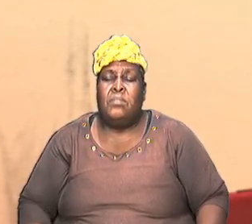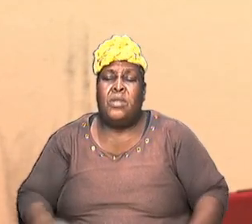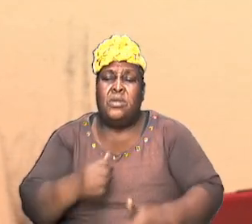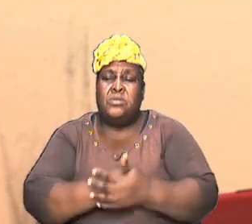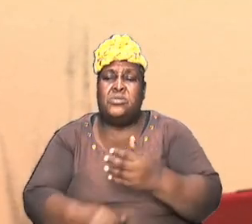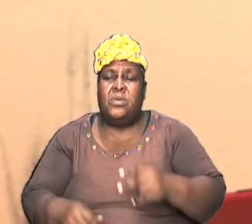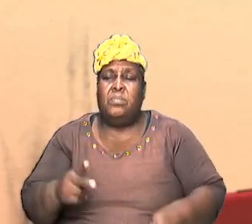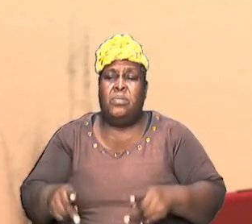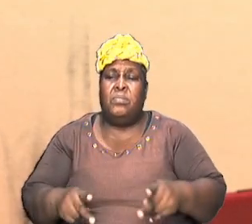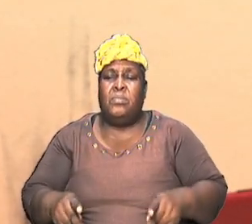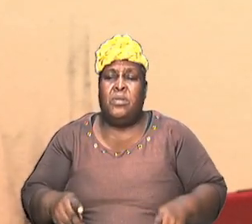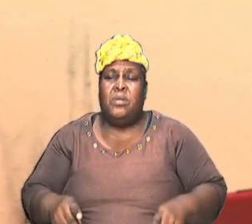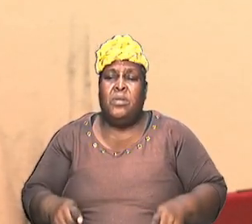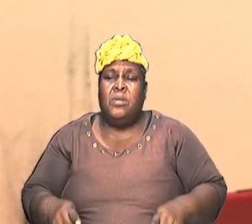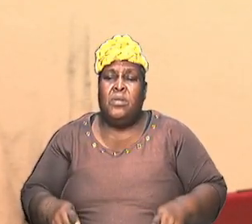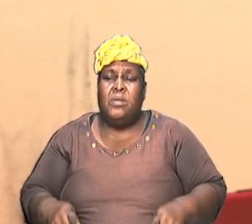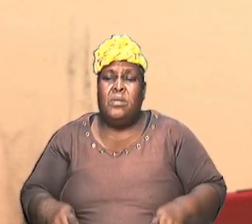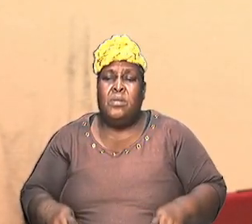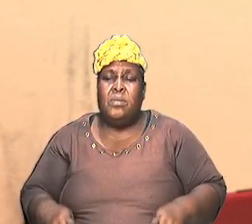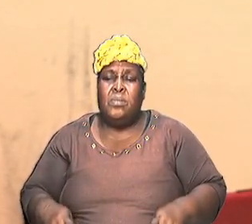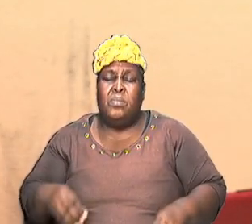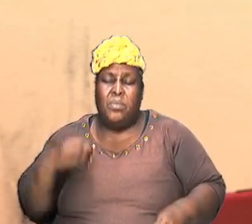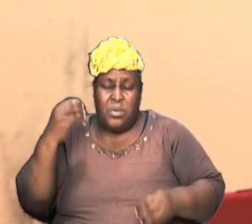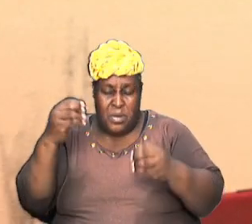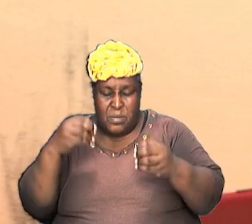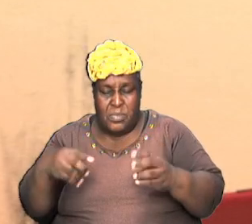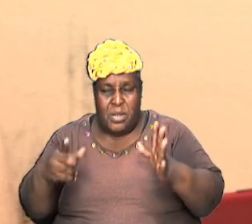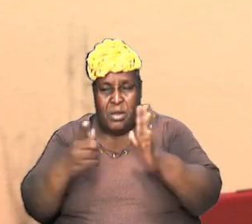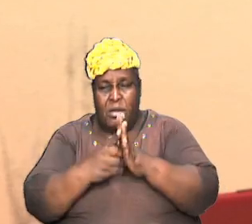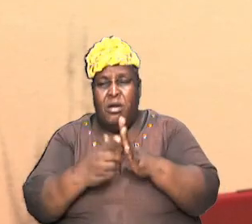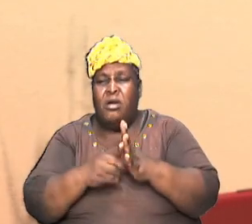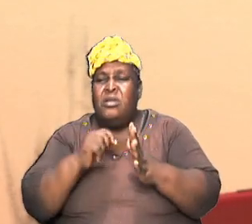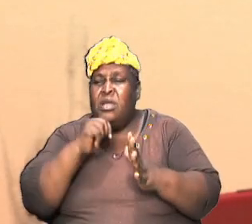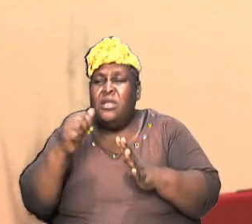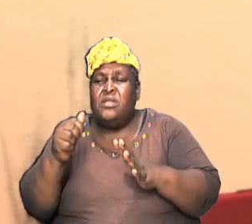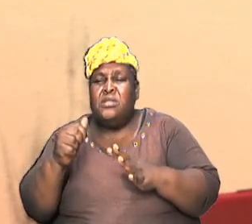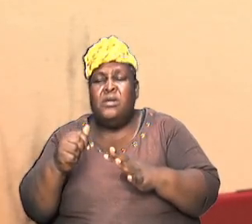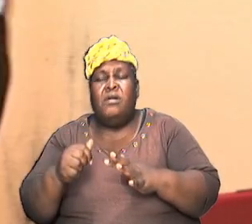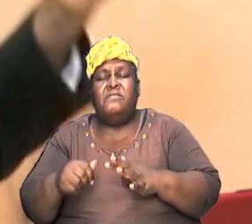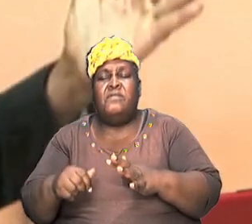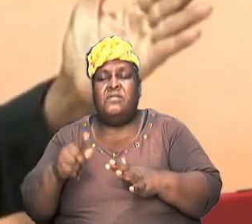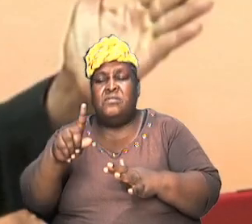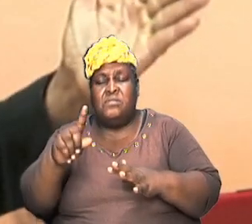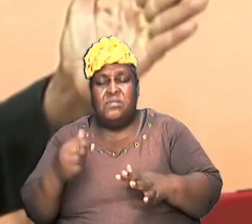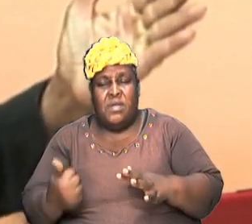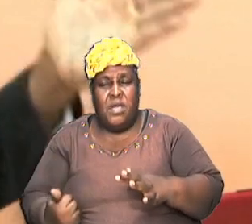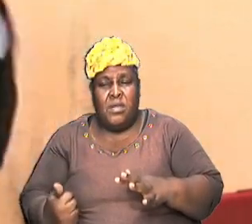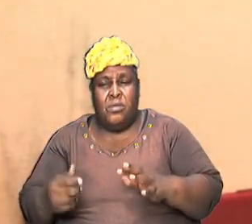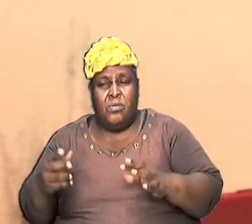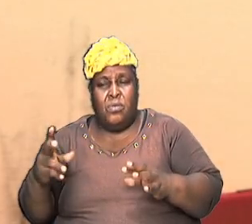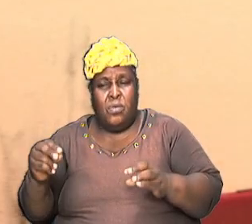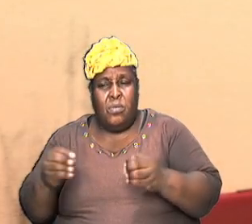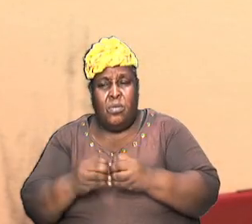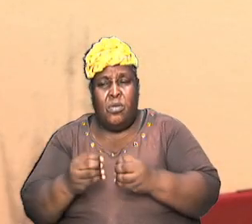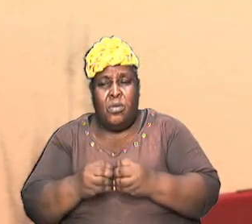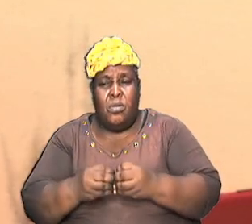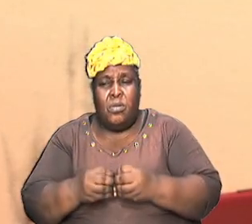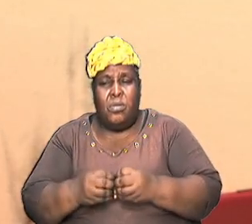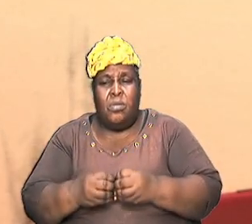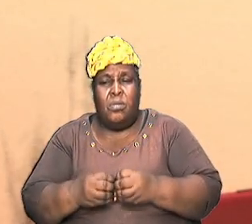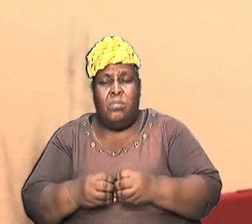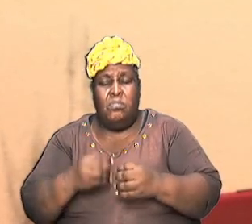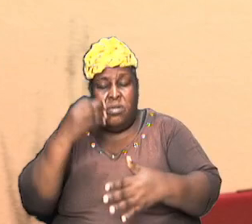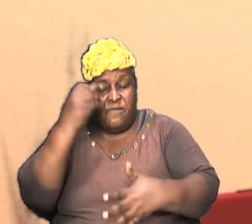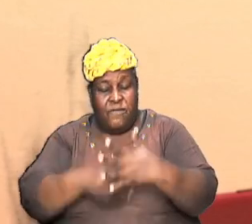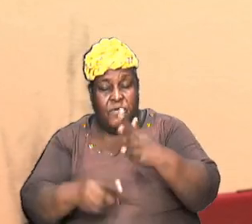wonder if after the law shouldn't we not have tithing anymore before the law during the law